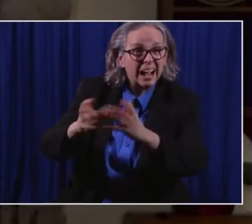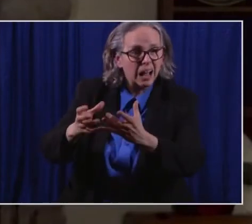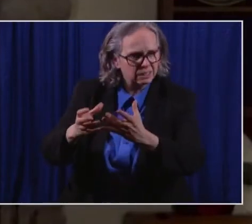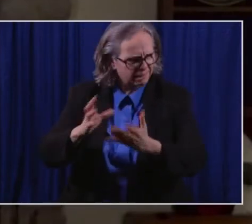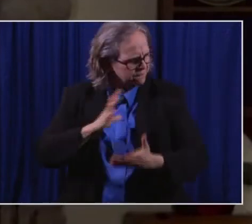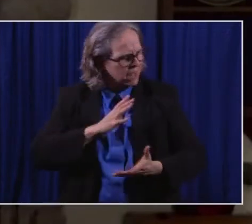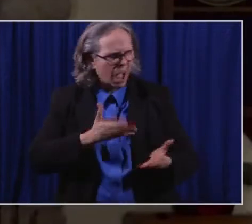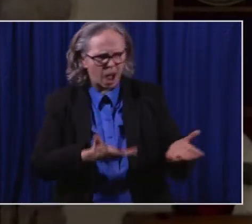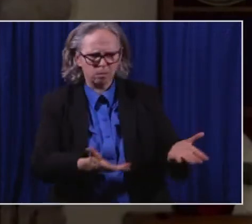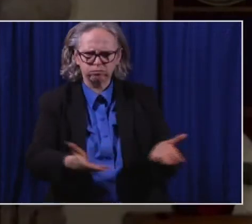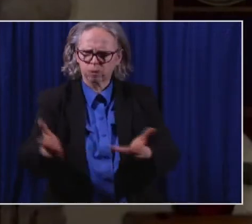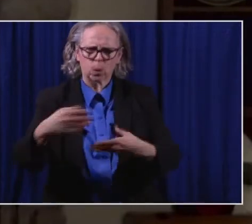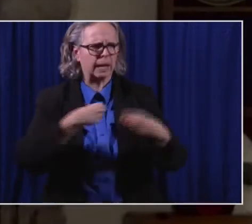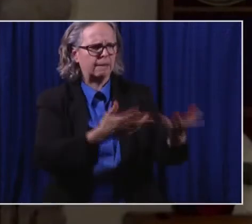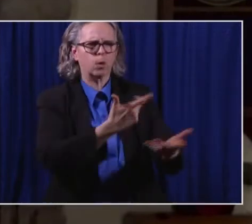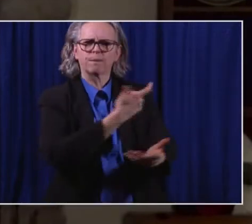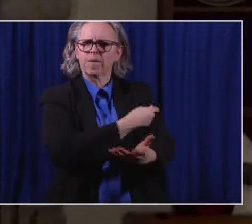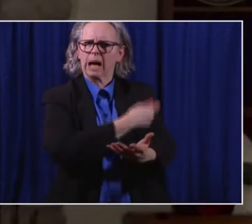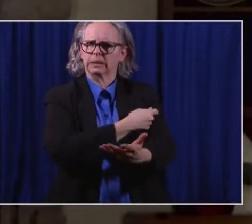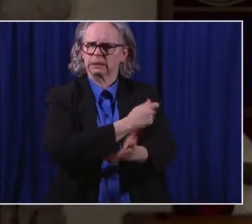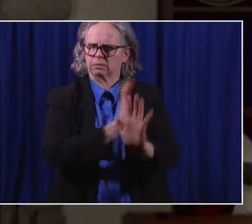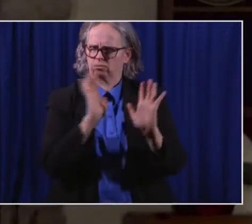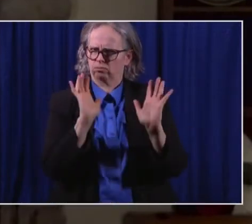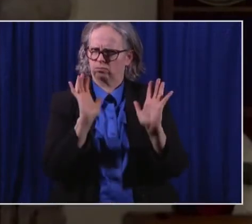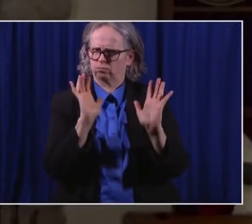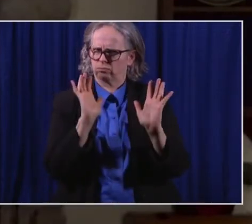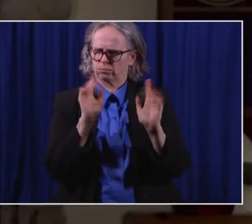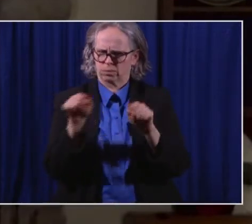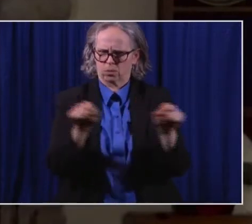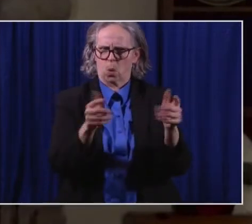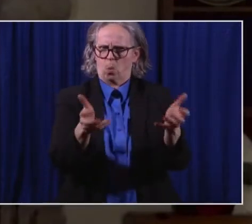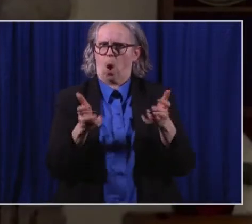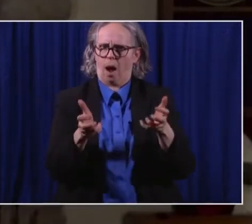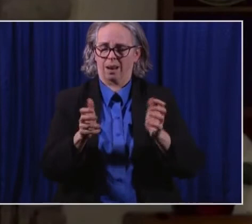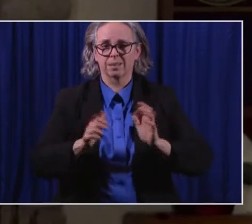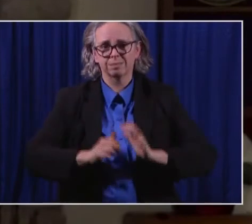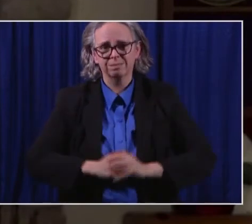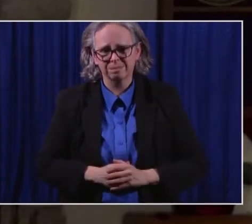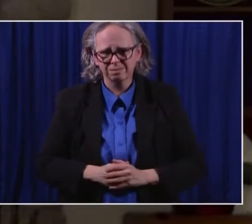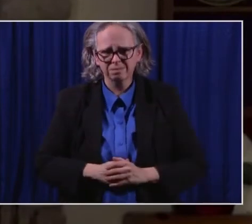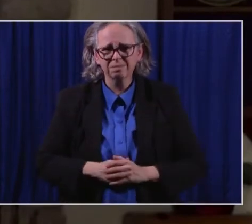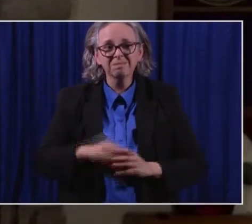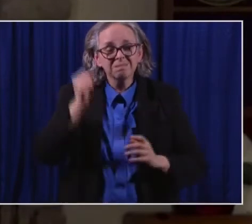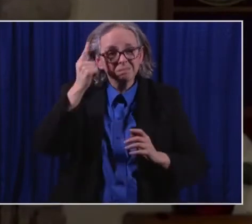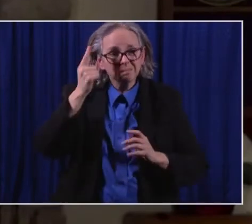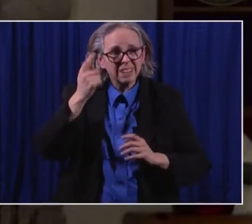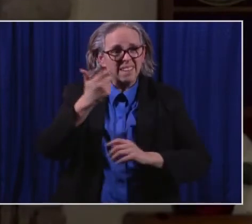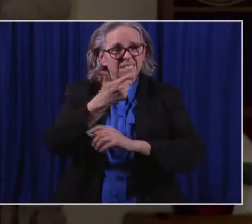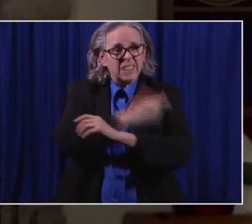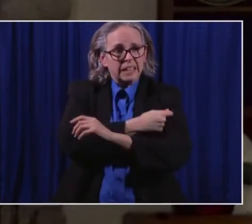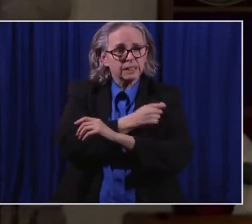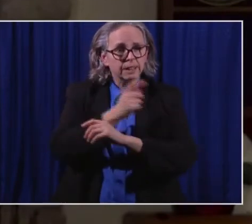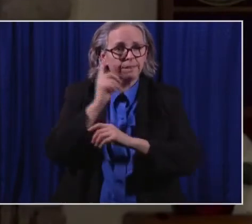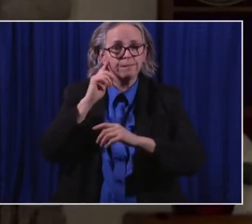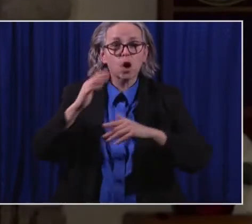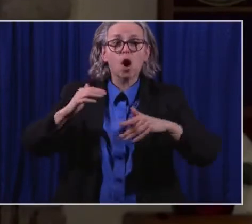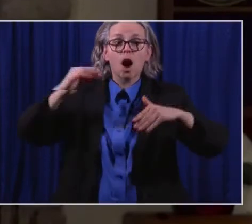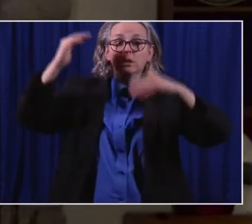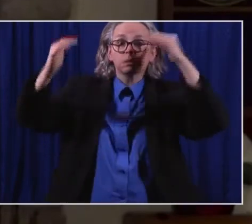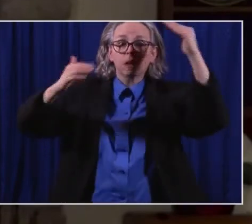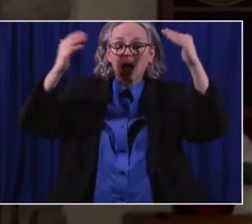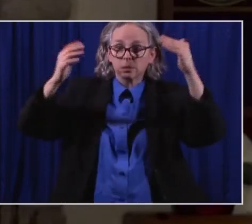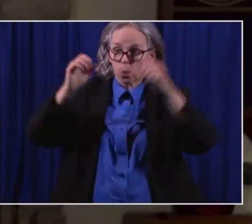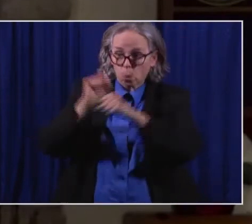able to offer to that school, the ability to vaccinate all the adults in the building, the